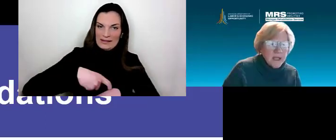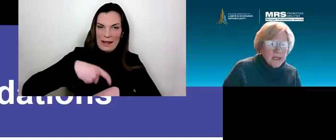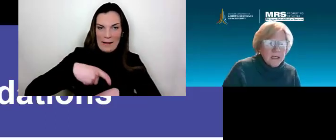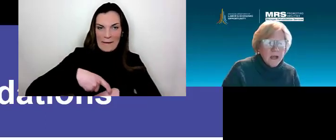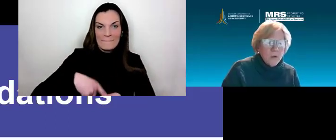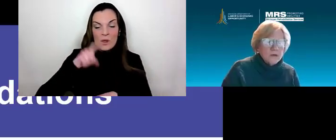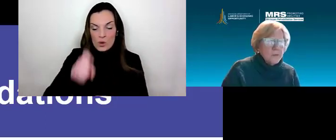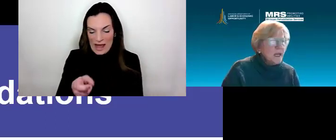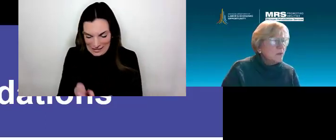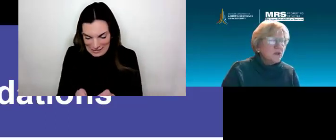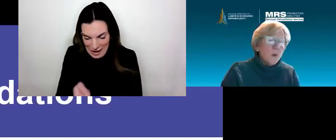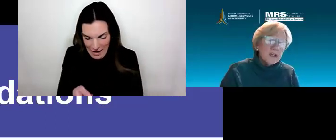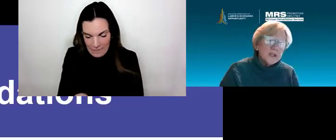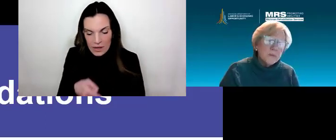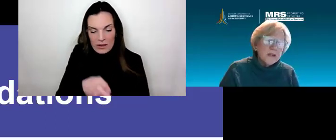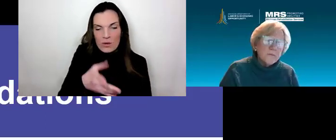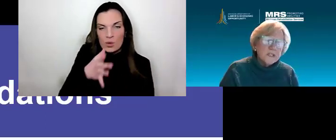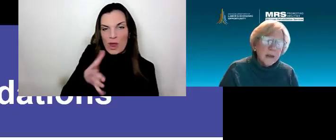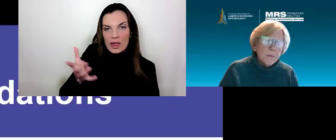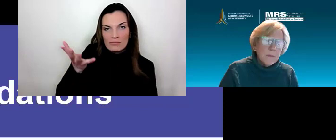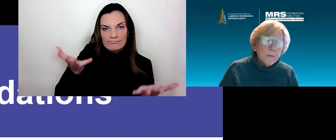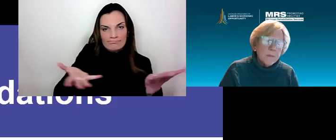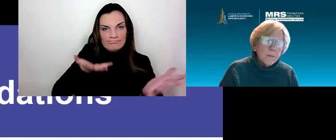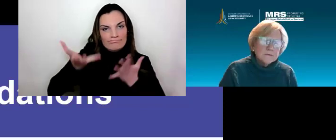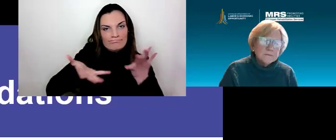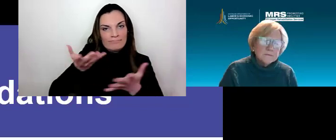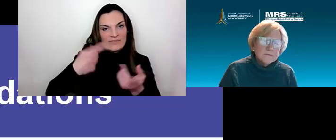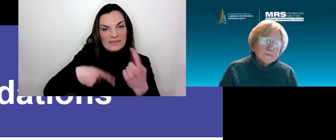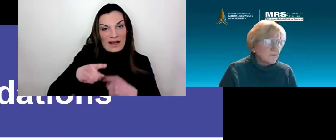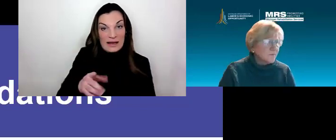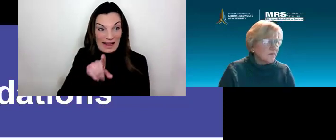on the play button, we'll be able to watch a brief demo.